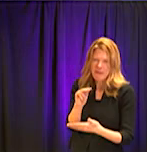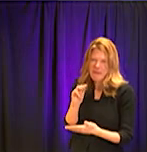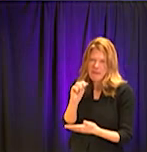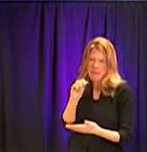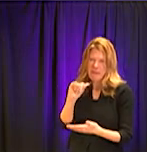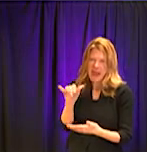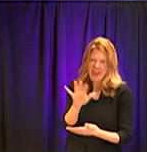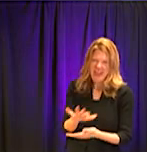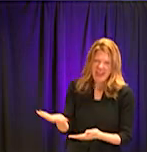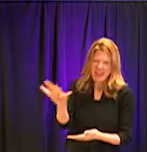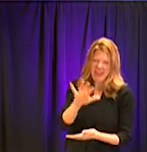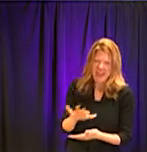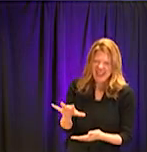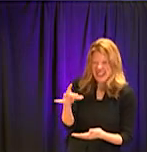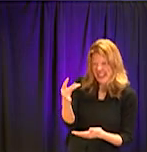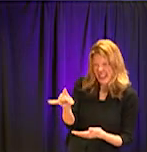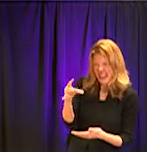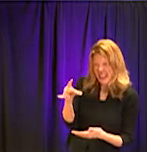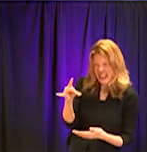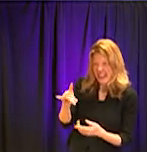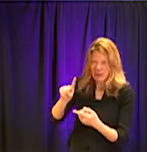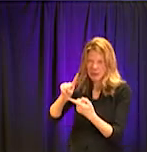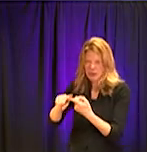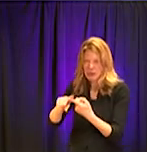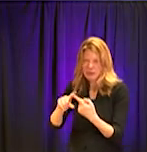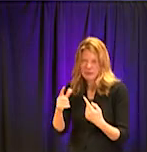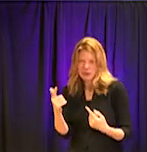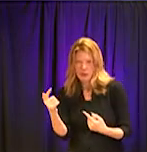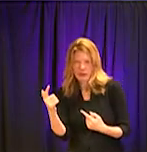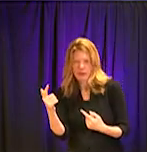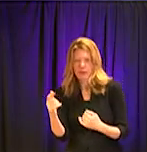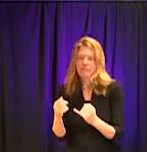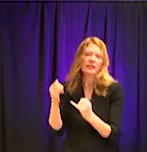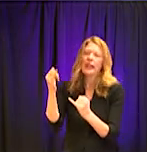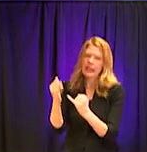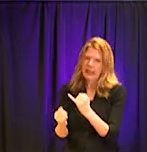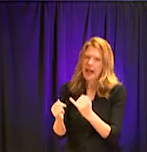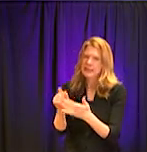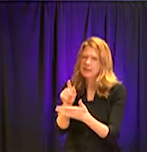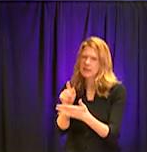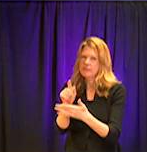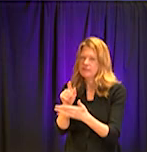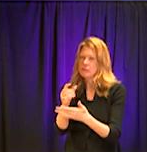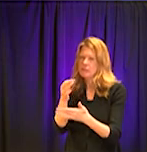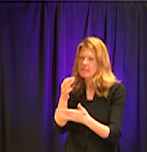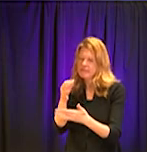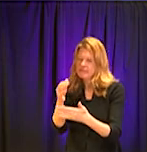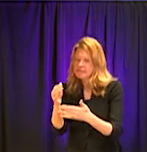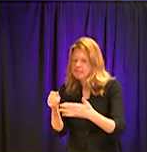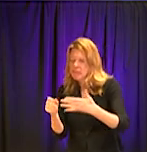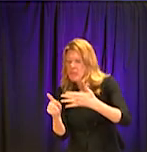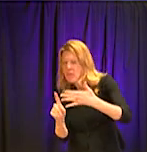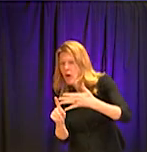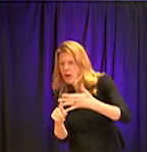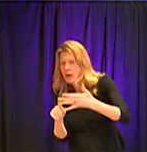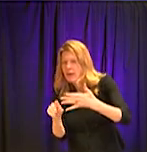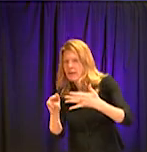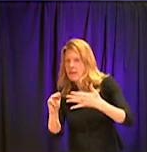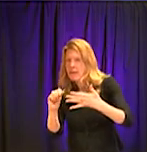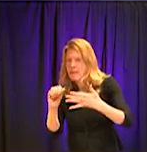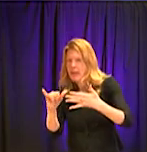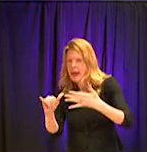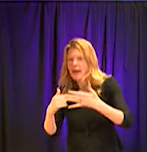18th through the 21st. It's like the last week in May, next to the last week. You're keeping a positive point of view. a positive